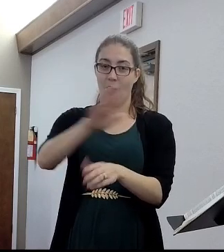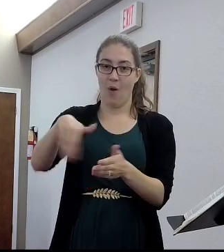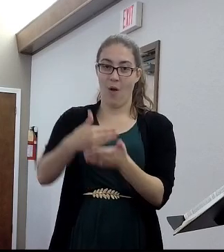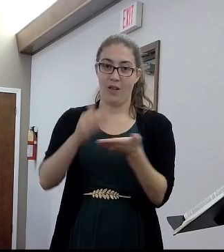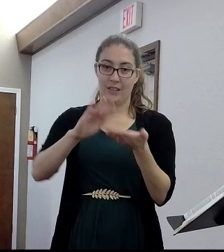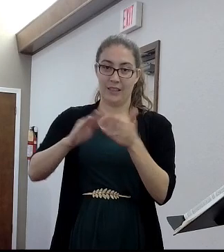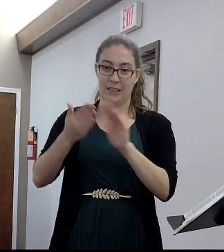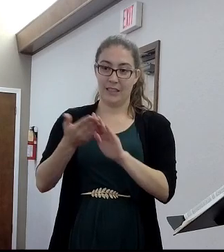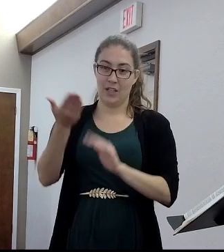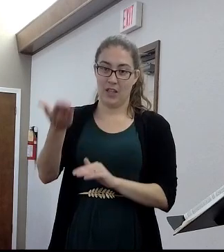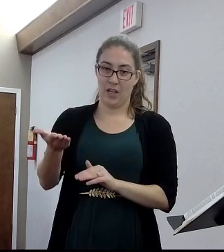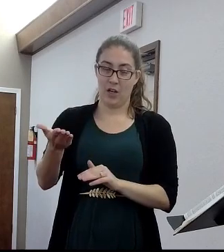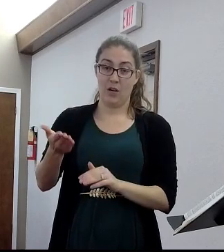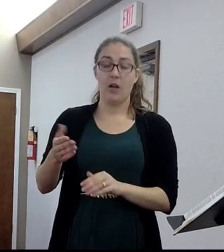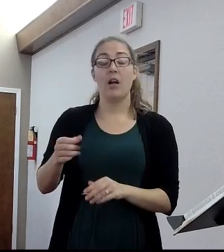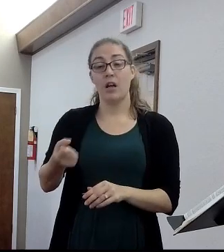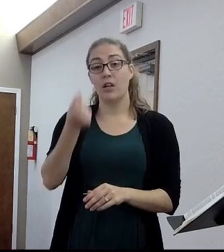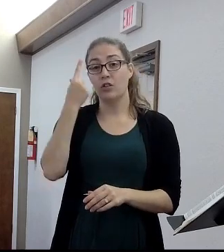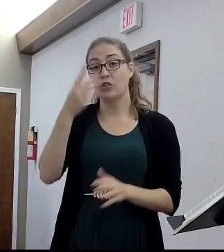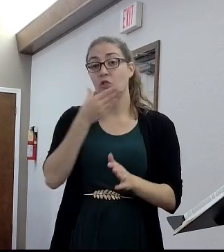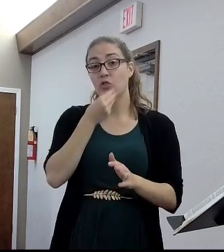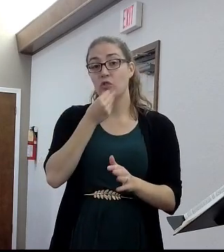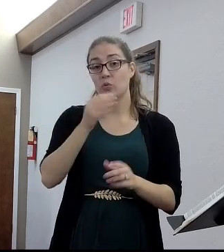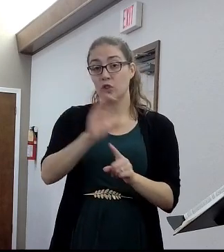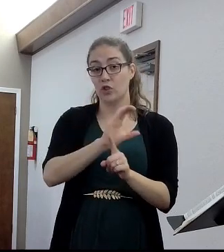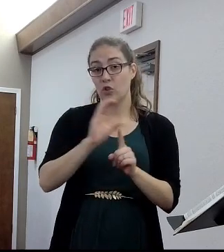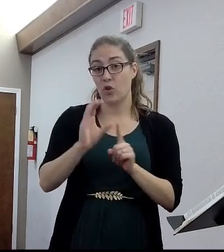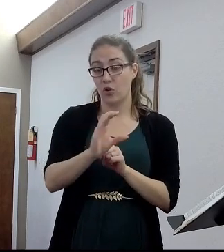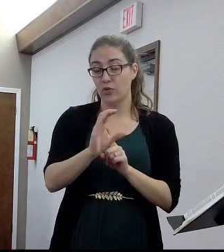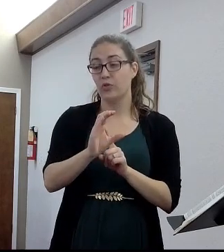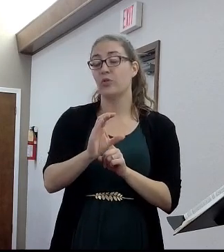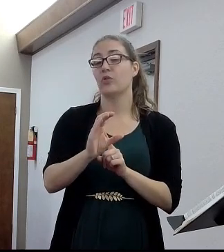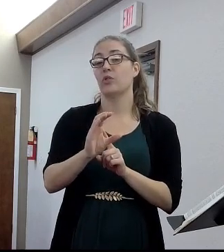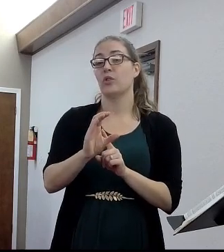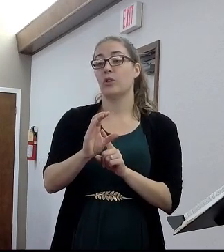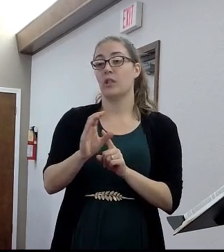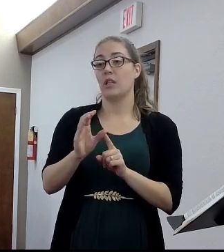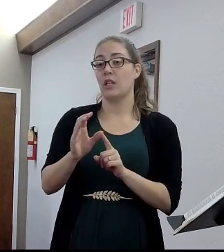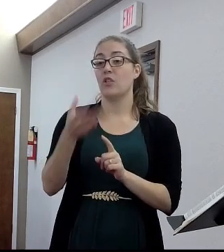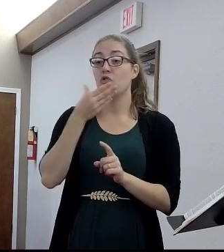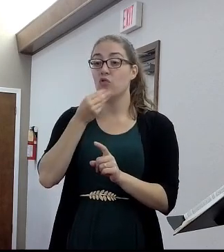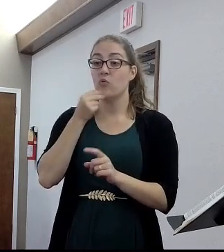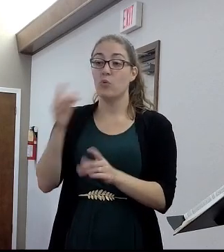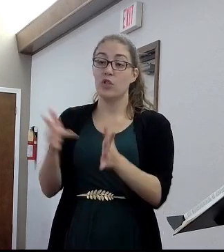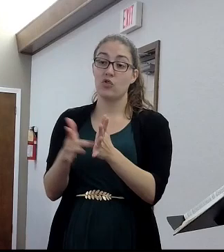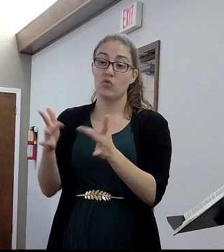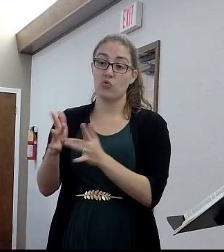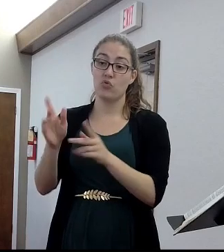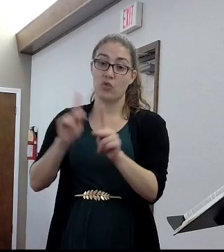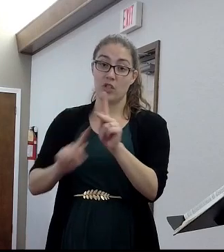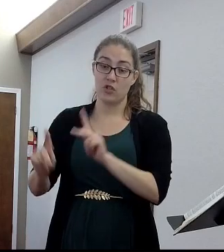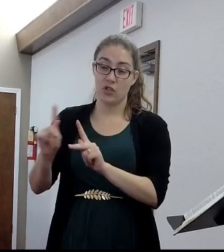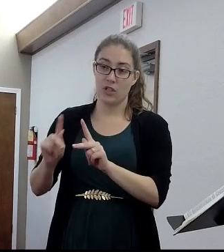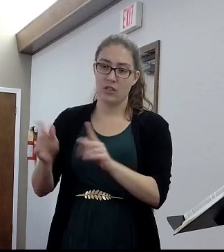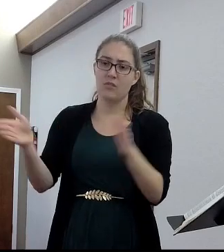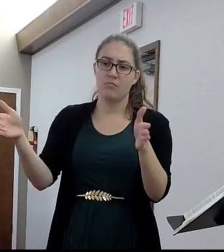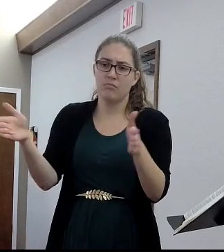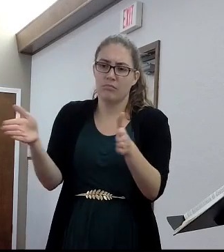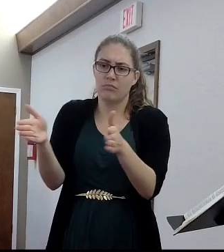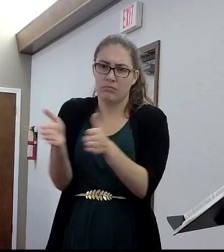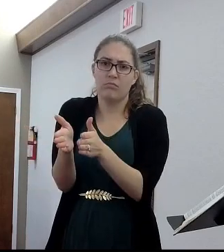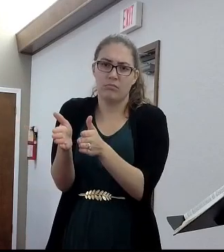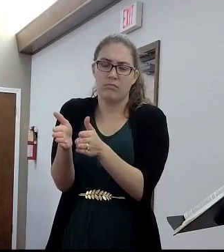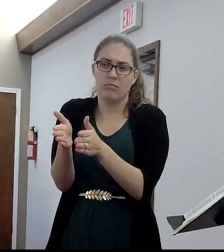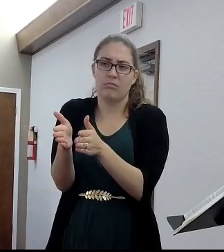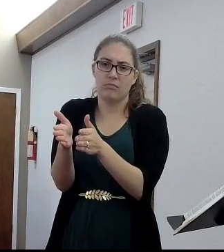Christians were a minority in Jewish cultures. were a minority in Jewish Christians. Even when there were thousands of them getting saved, they're still a